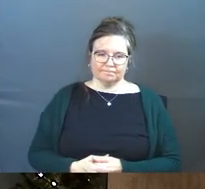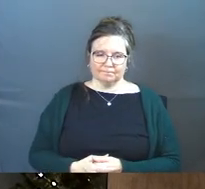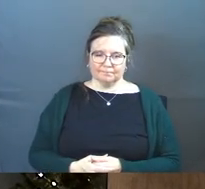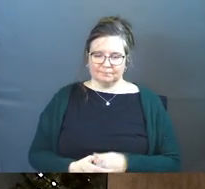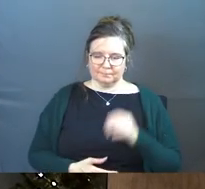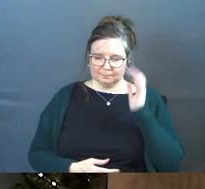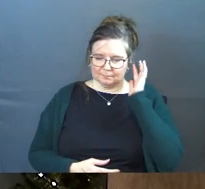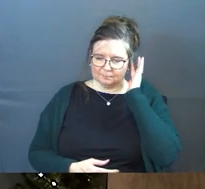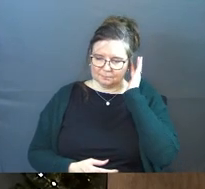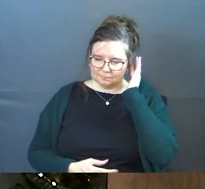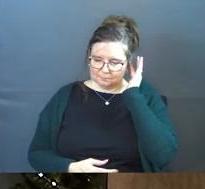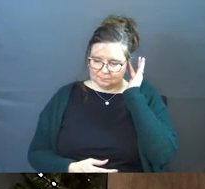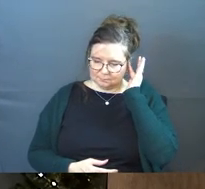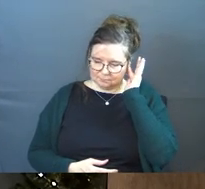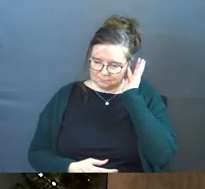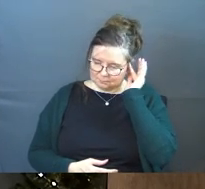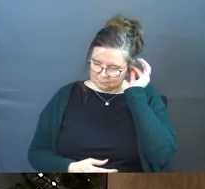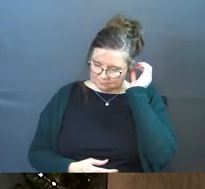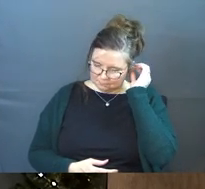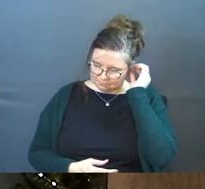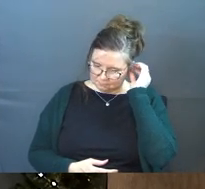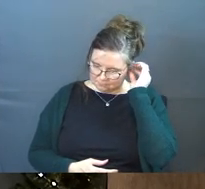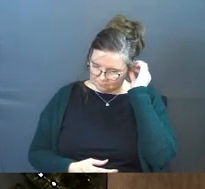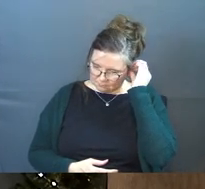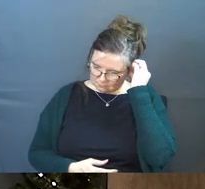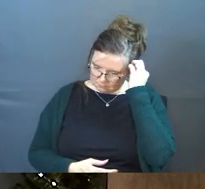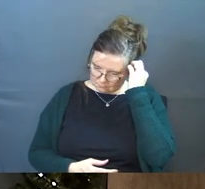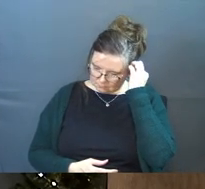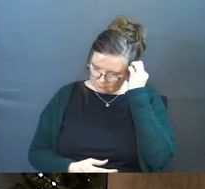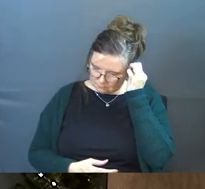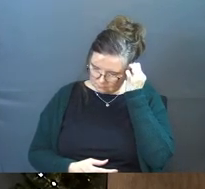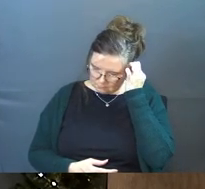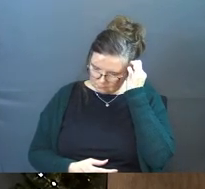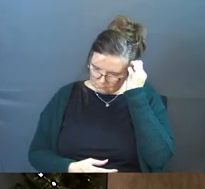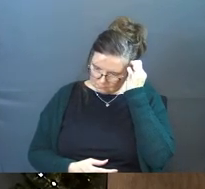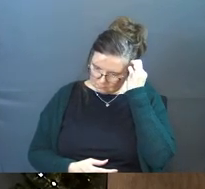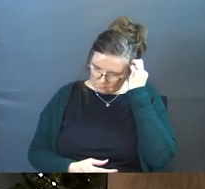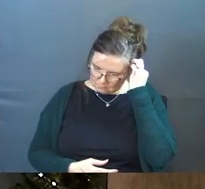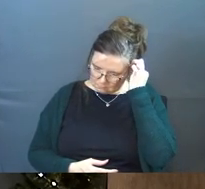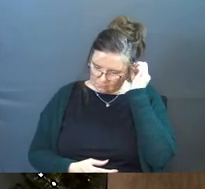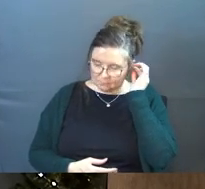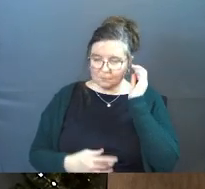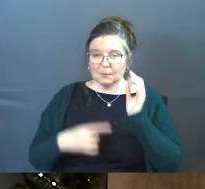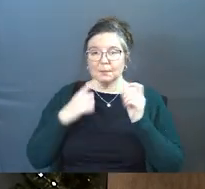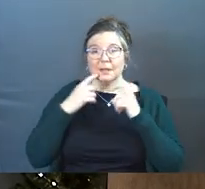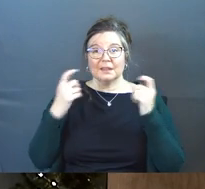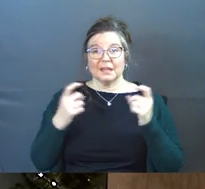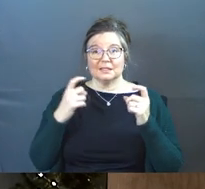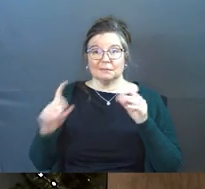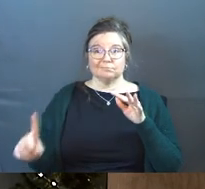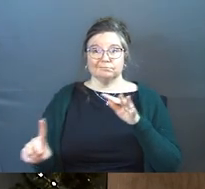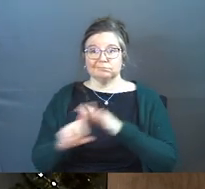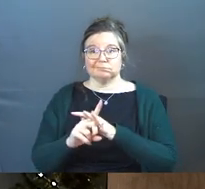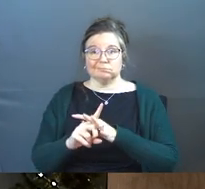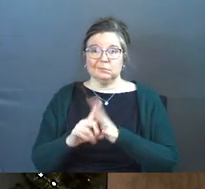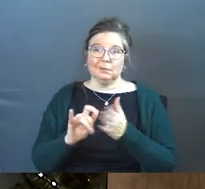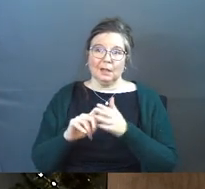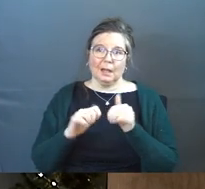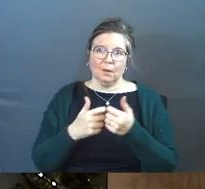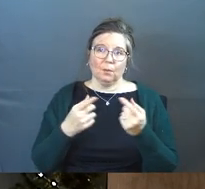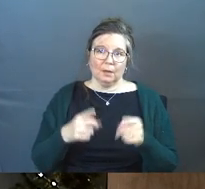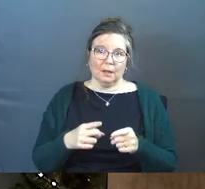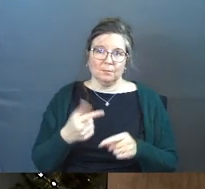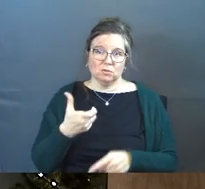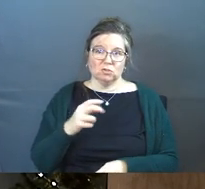But sin came in. That's how we got to this broken world. Some of you know Genesis chapter two,